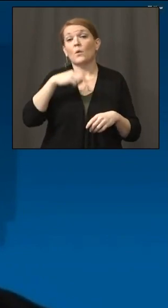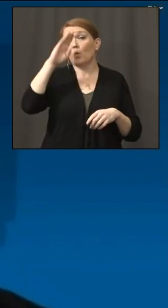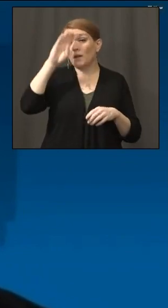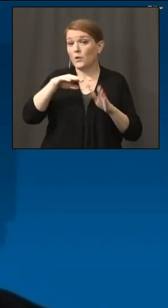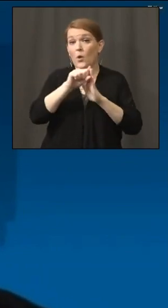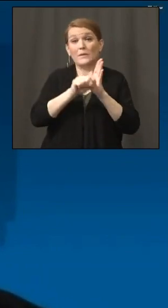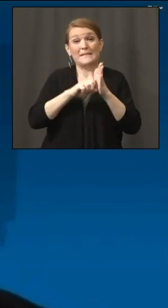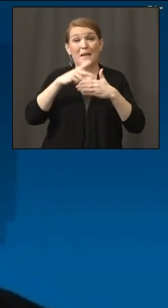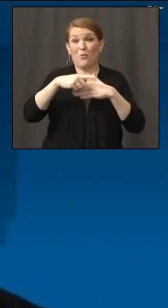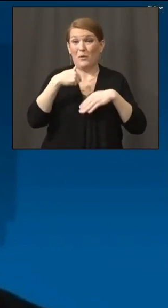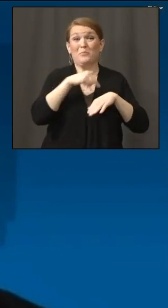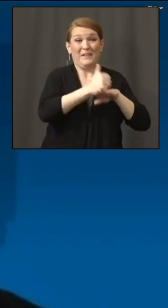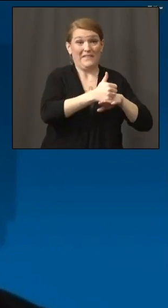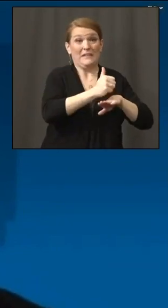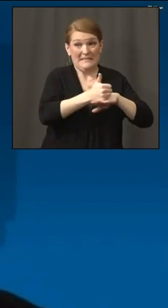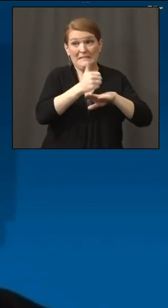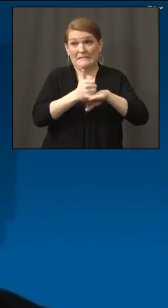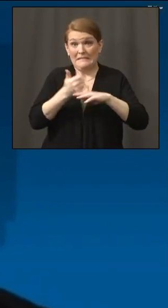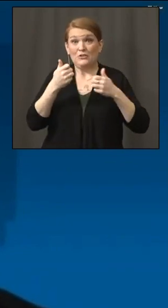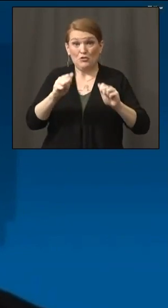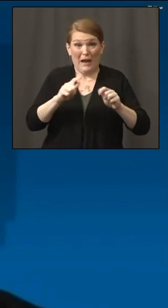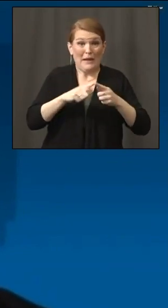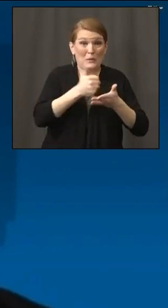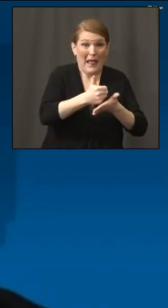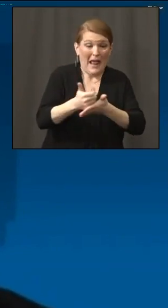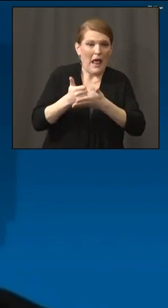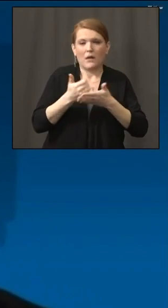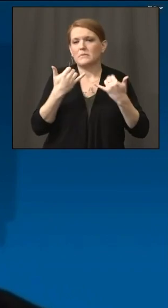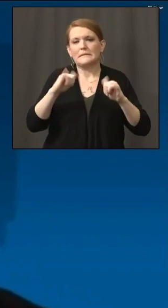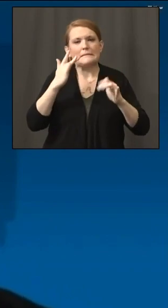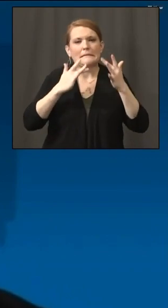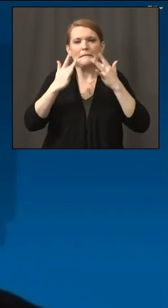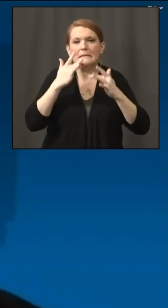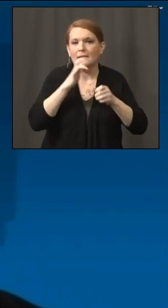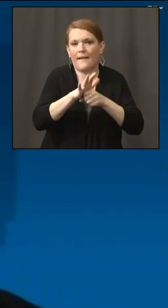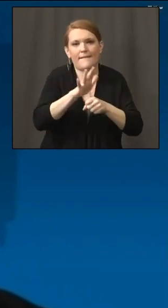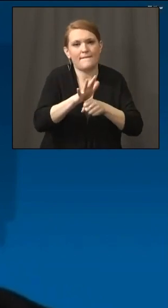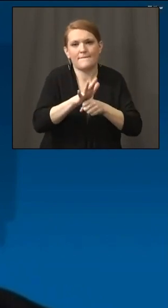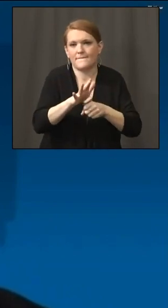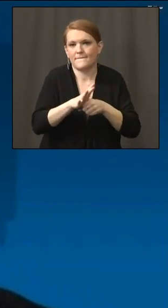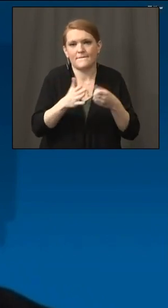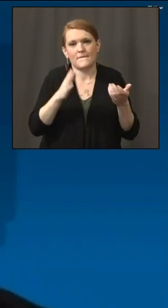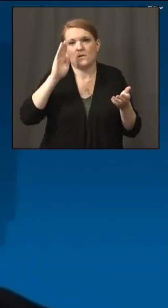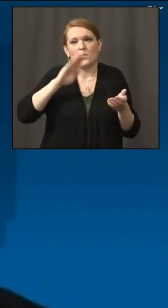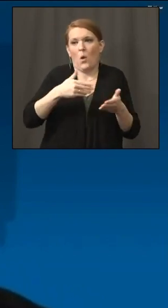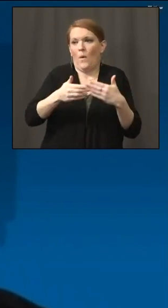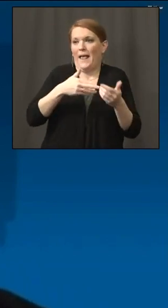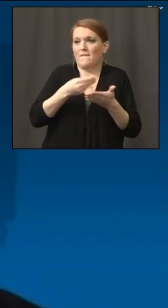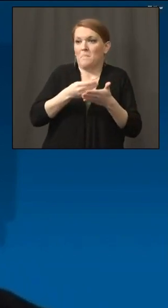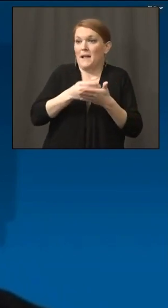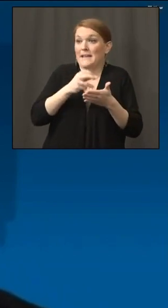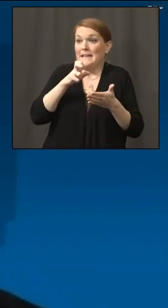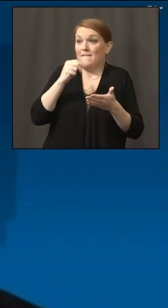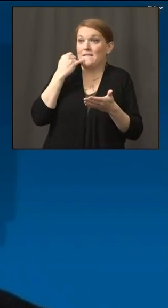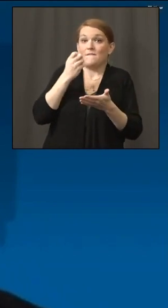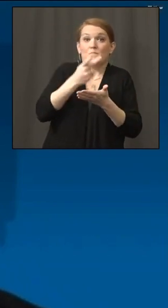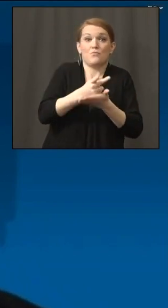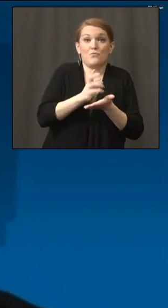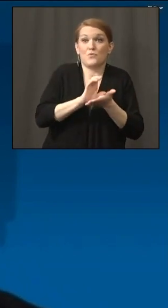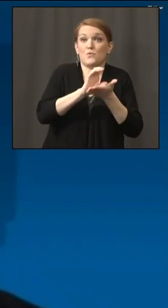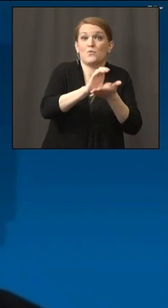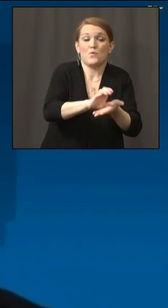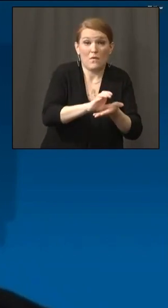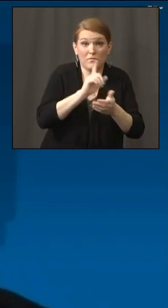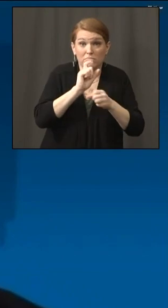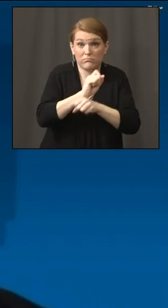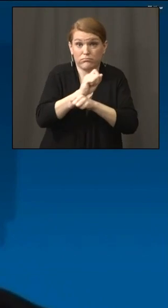been enough and will unlikely cover all the expenses and losses and economic harm that our small businesses have